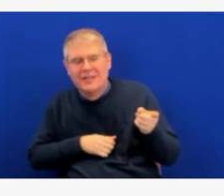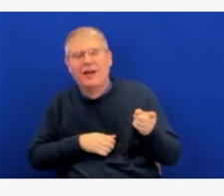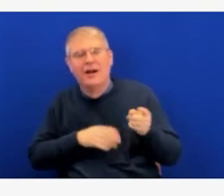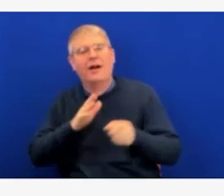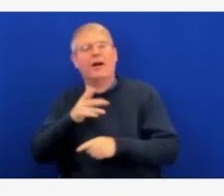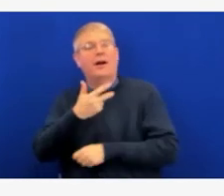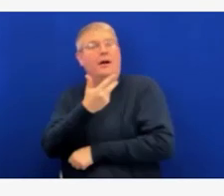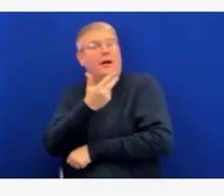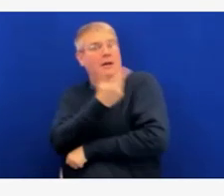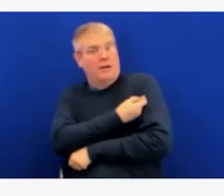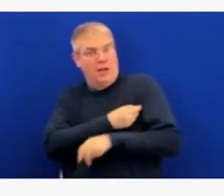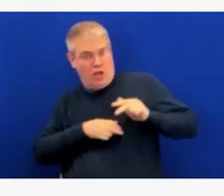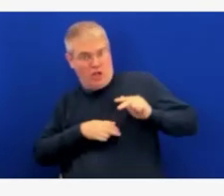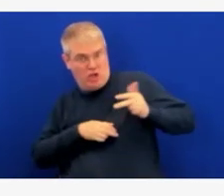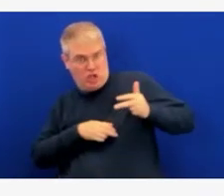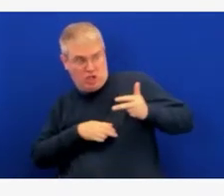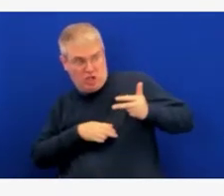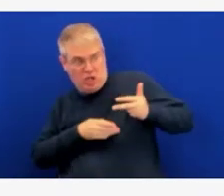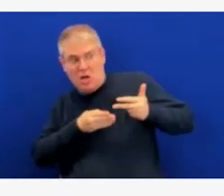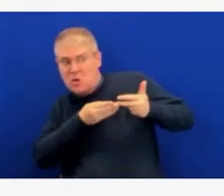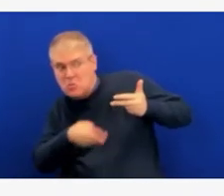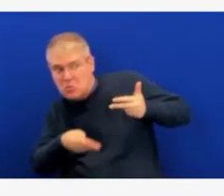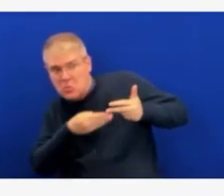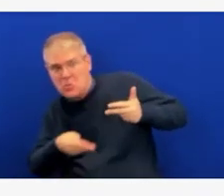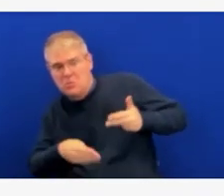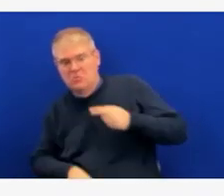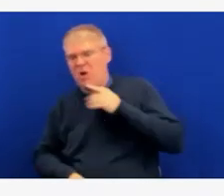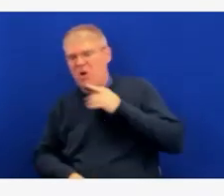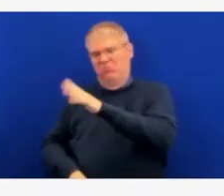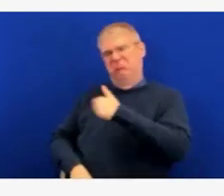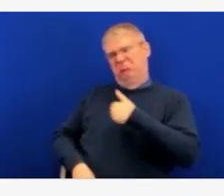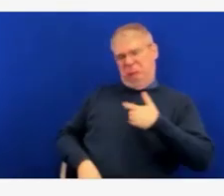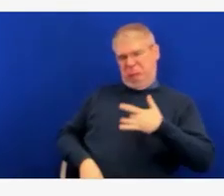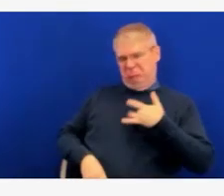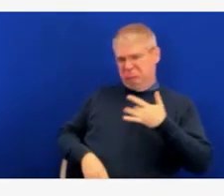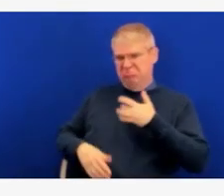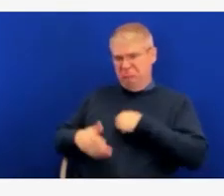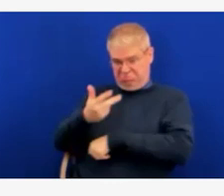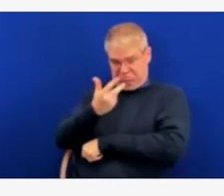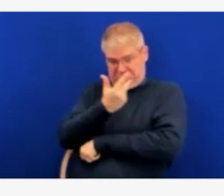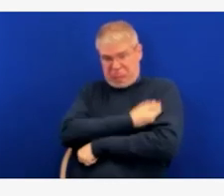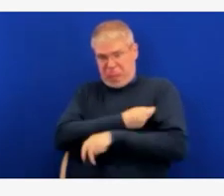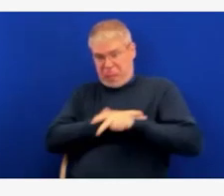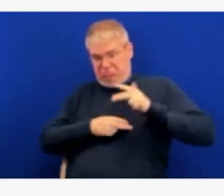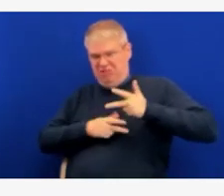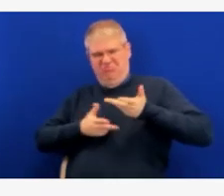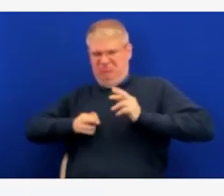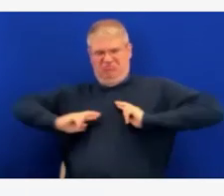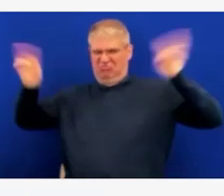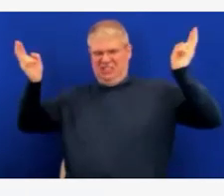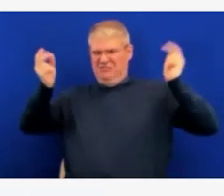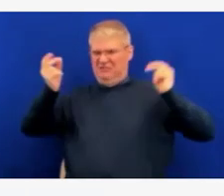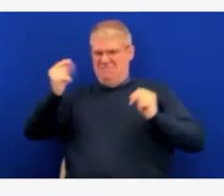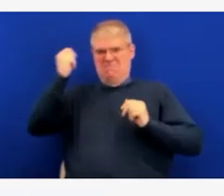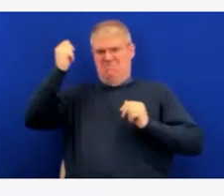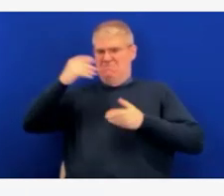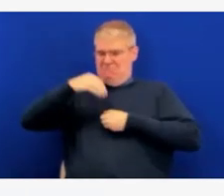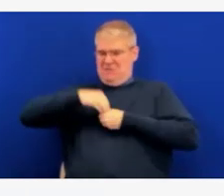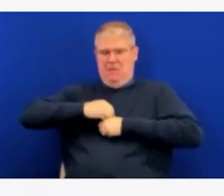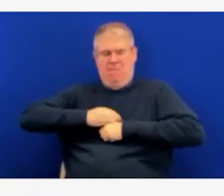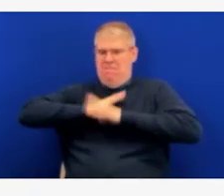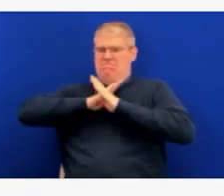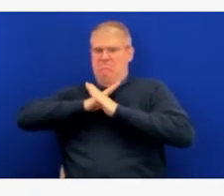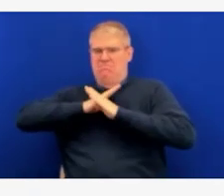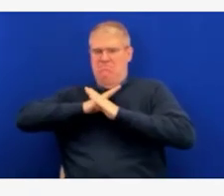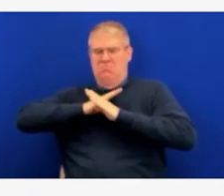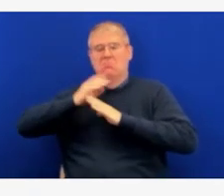is being boosted and it's kind of remembering stuff, it actually, that's the beauty of it, right? The second time around, it's like, oh, I remember this. So actually it probably